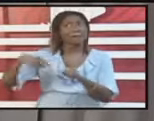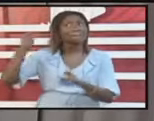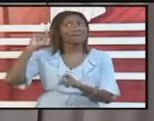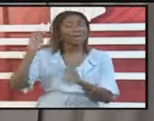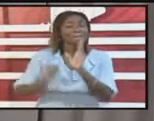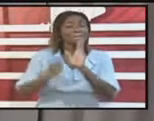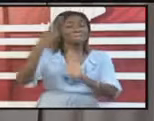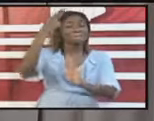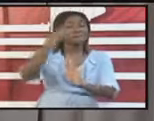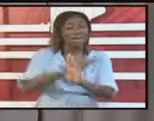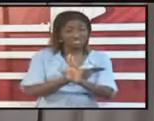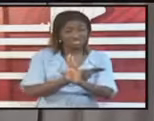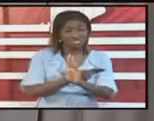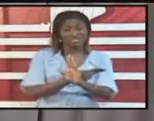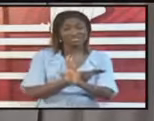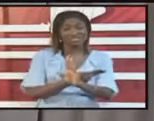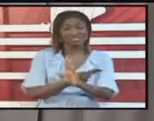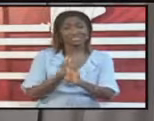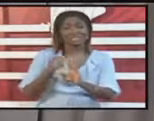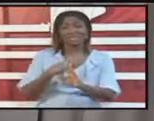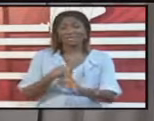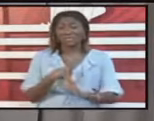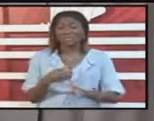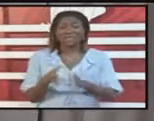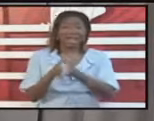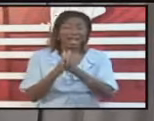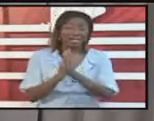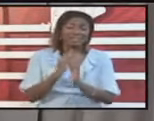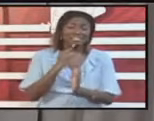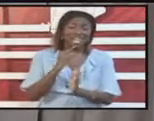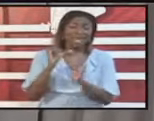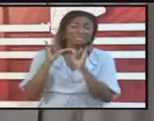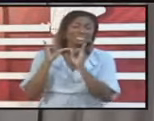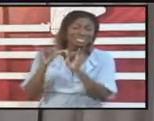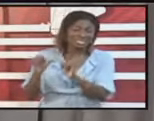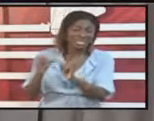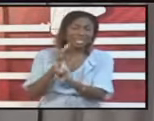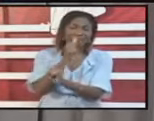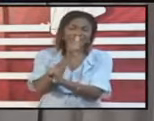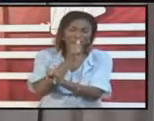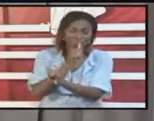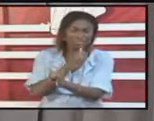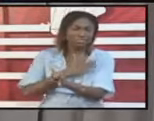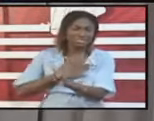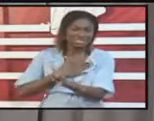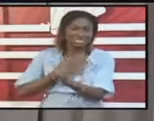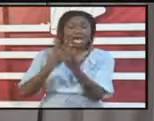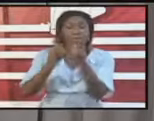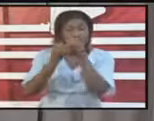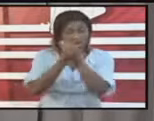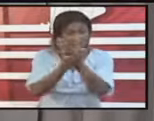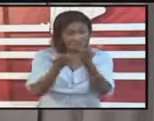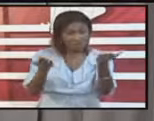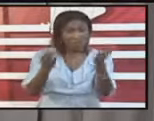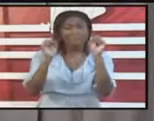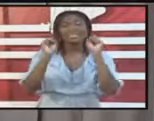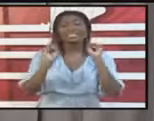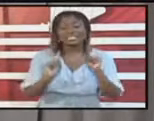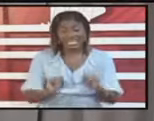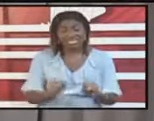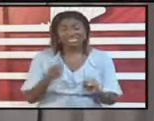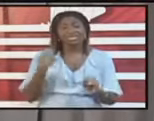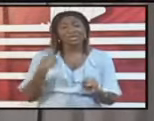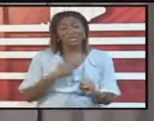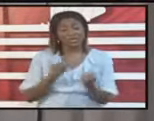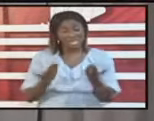and we've been asking them continue to stay in place. So just to let our nationals know across the world, we do feel for you, we do